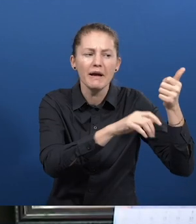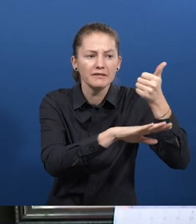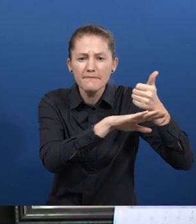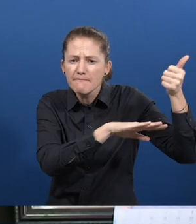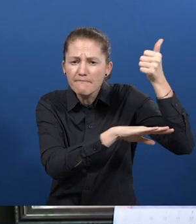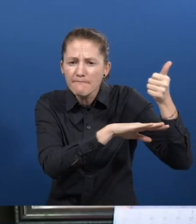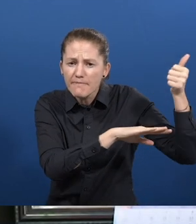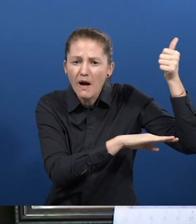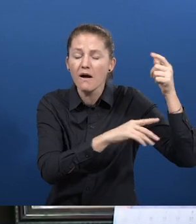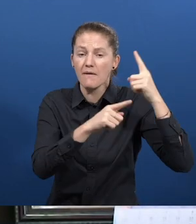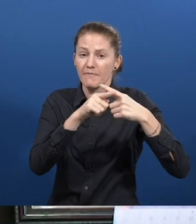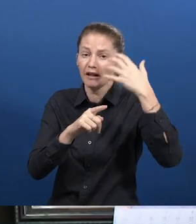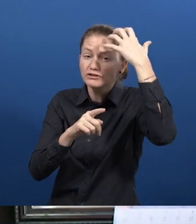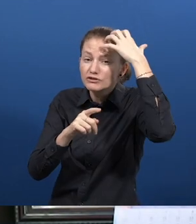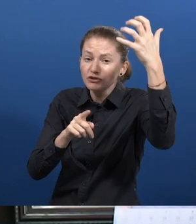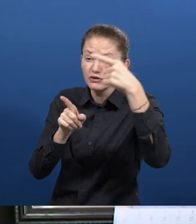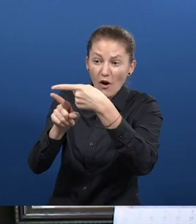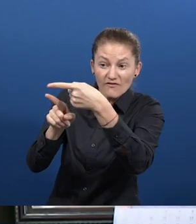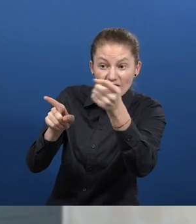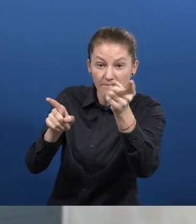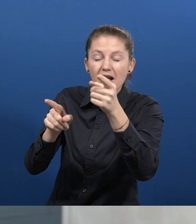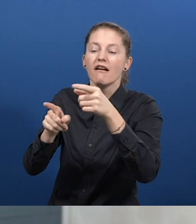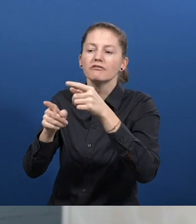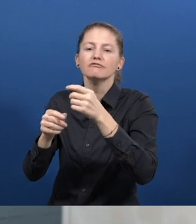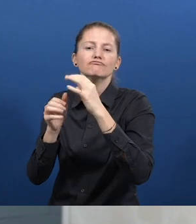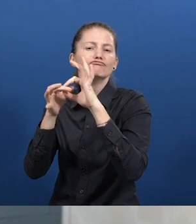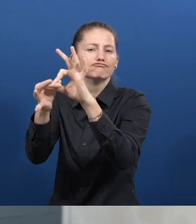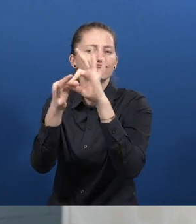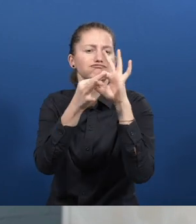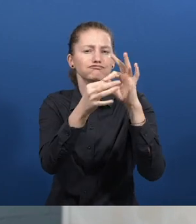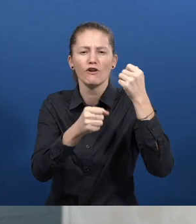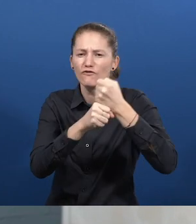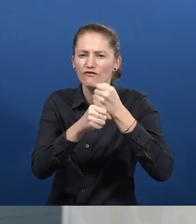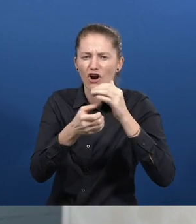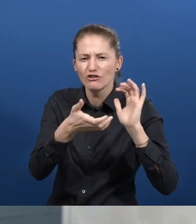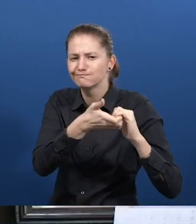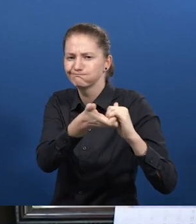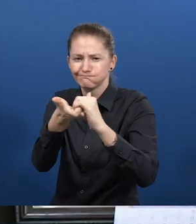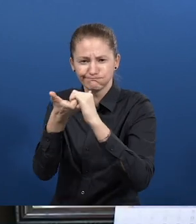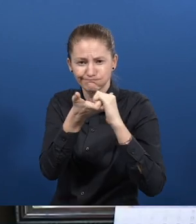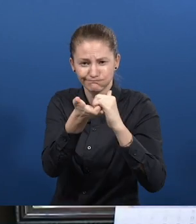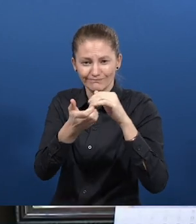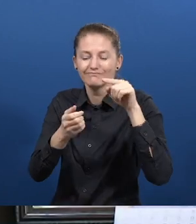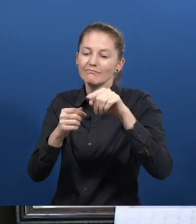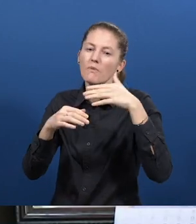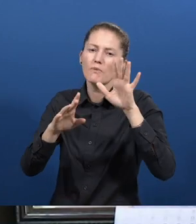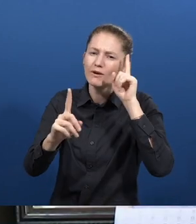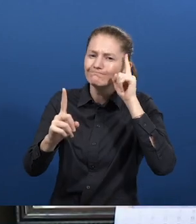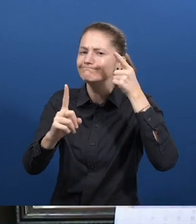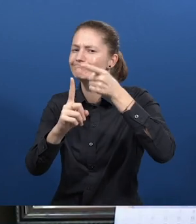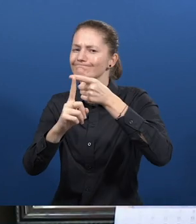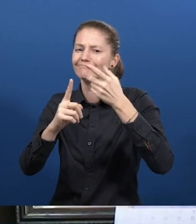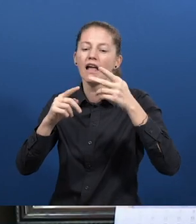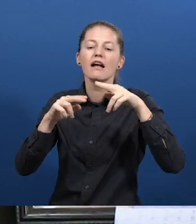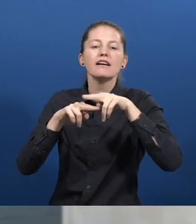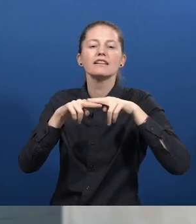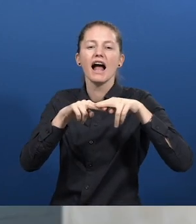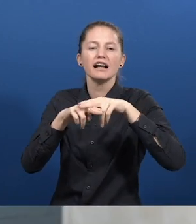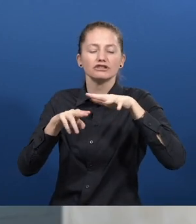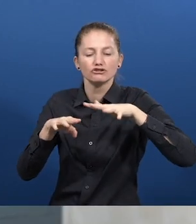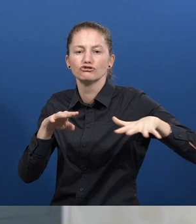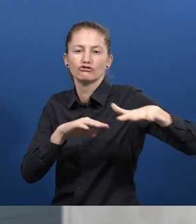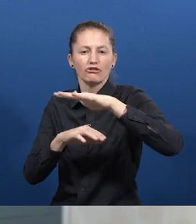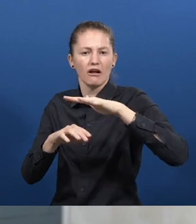employer and the government officer at the national level, ensuring that the practice is supported